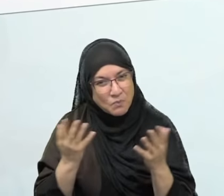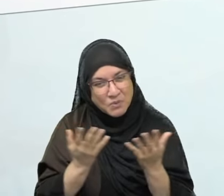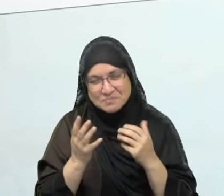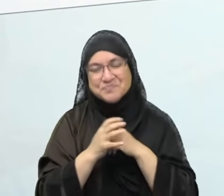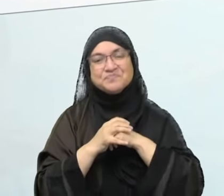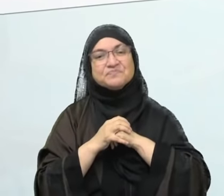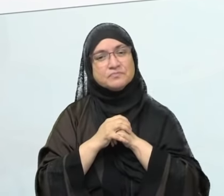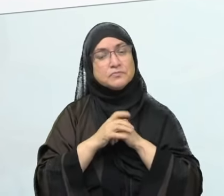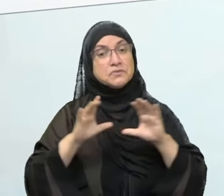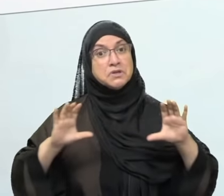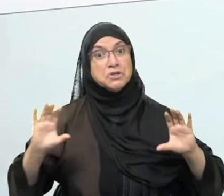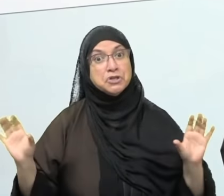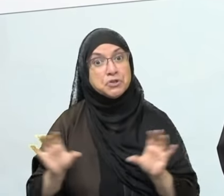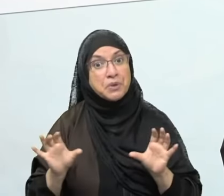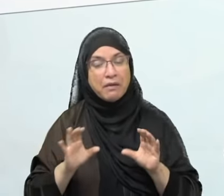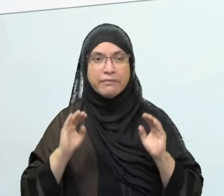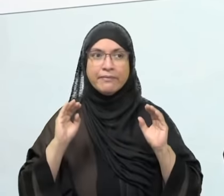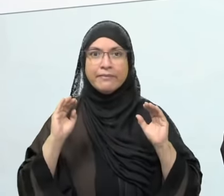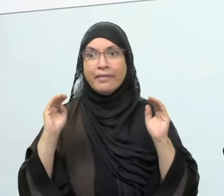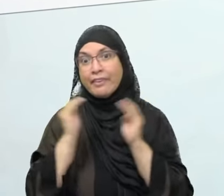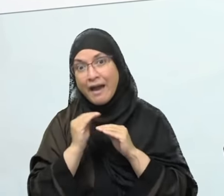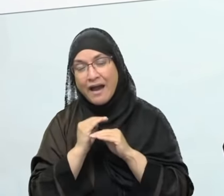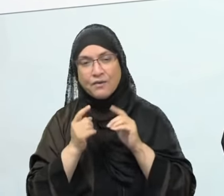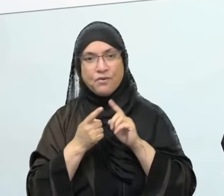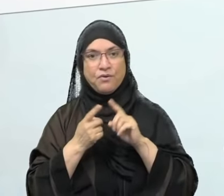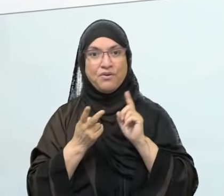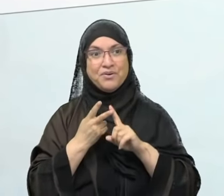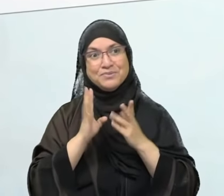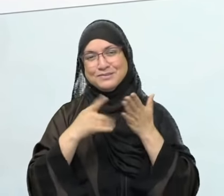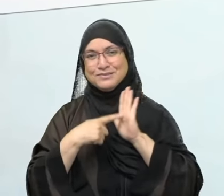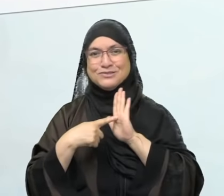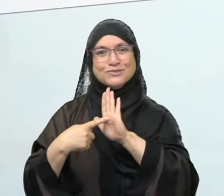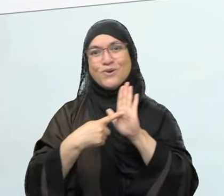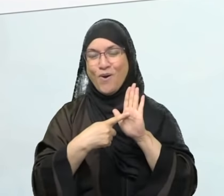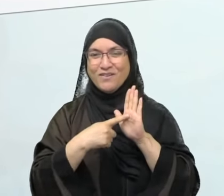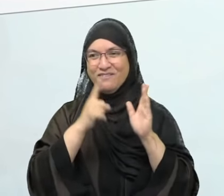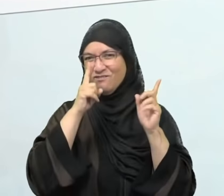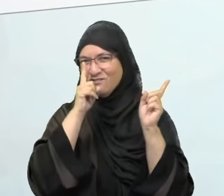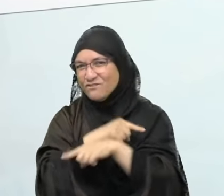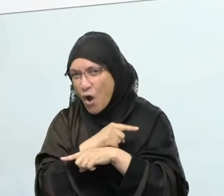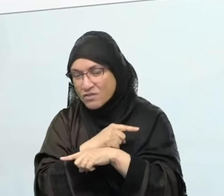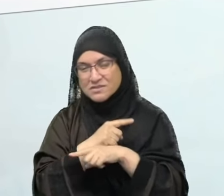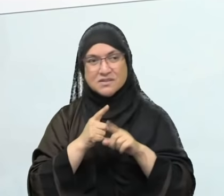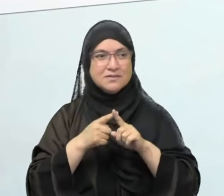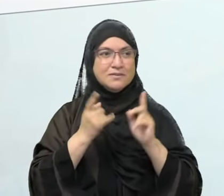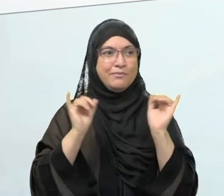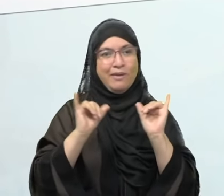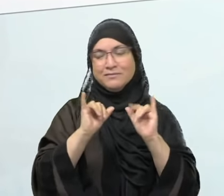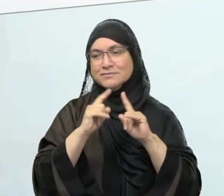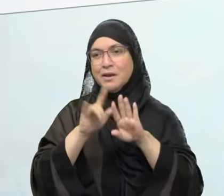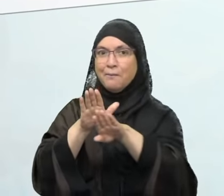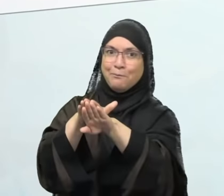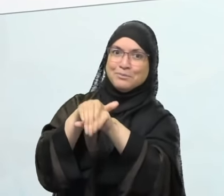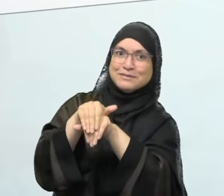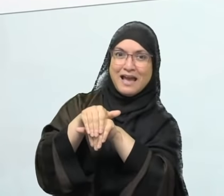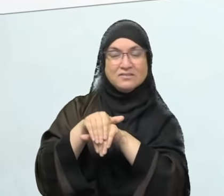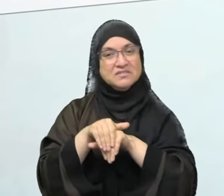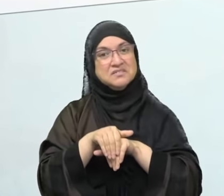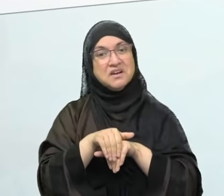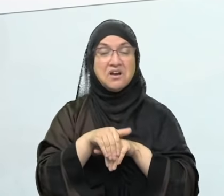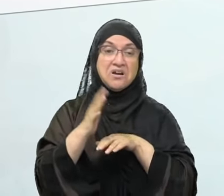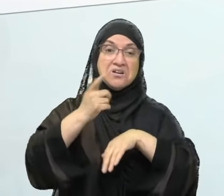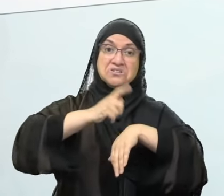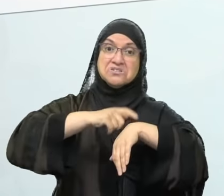life. Lying with your deeds and lying with your words. The munafiqun, every time Allah talks about the hypocrites in the Qur'an,